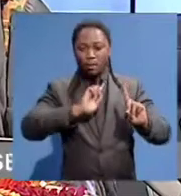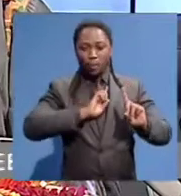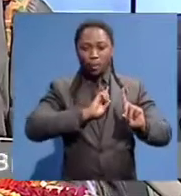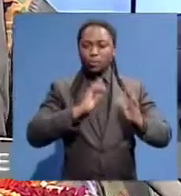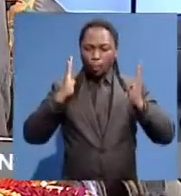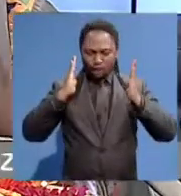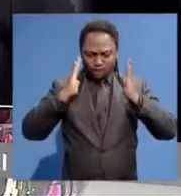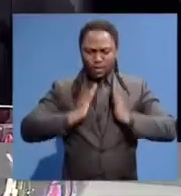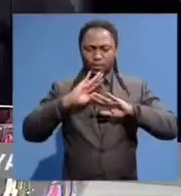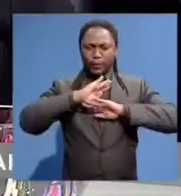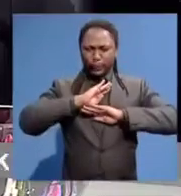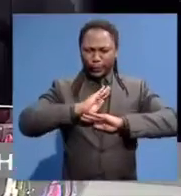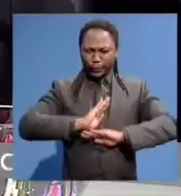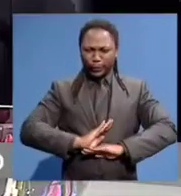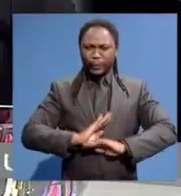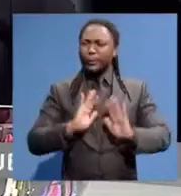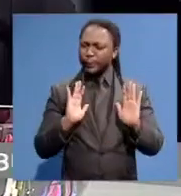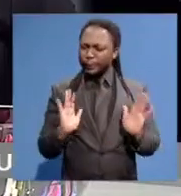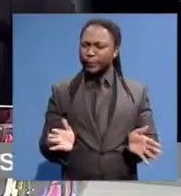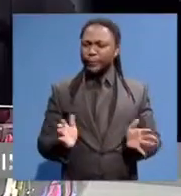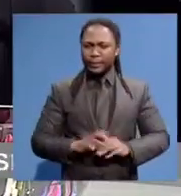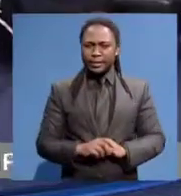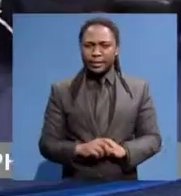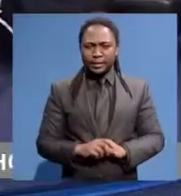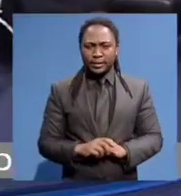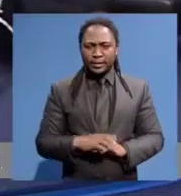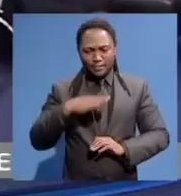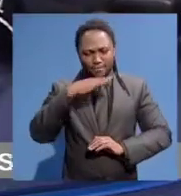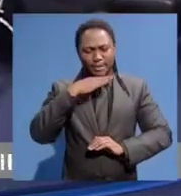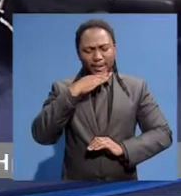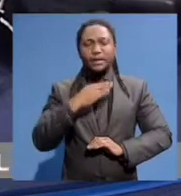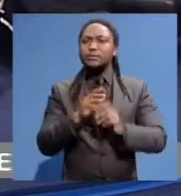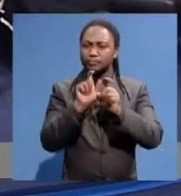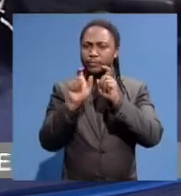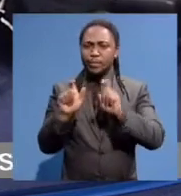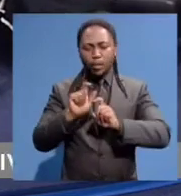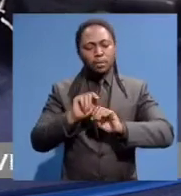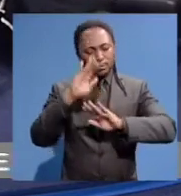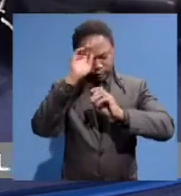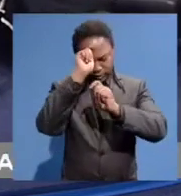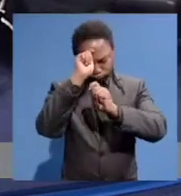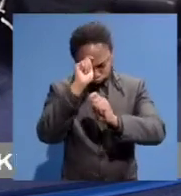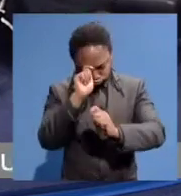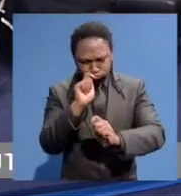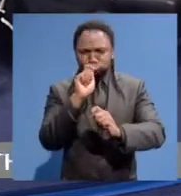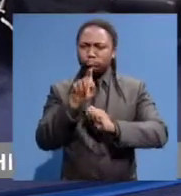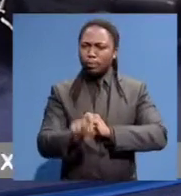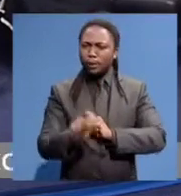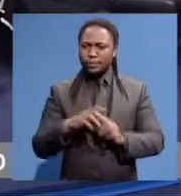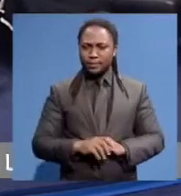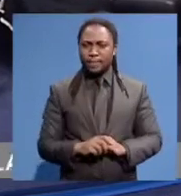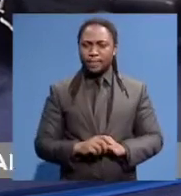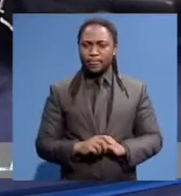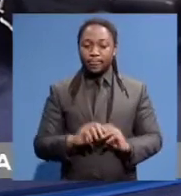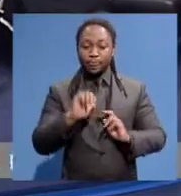and humility as well, you know? Humble yourself, children. And to err on to what Malmasipo was